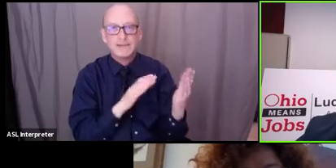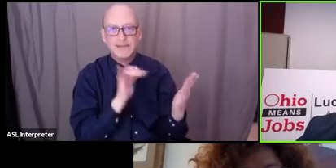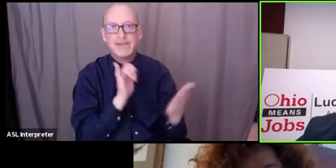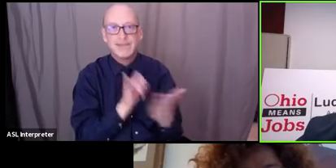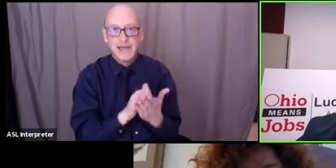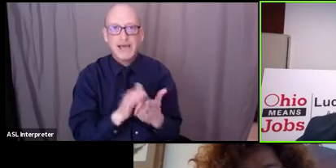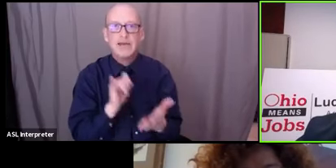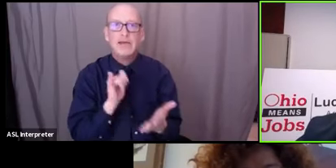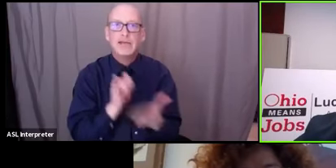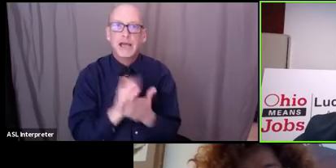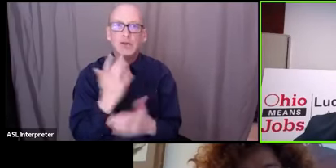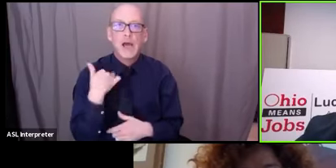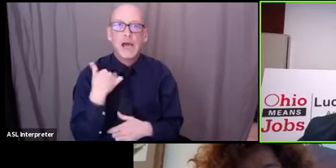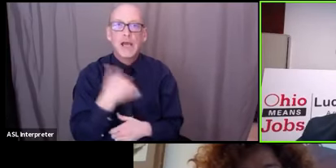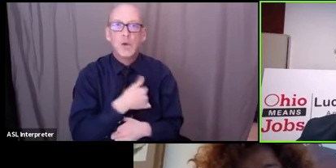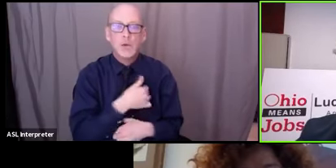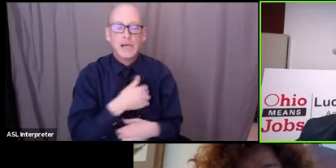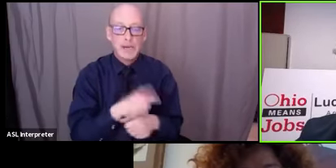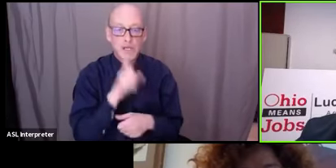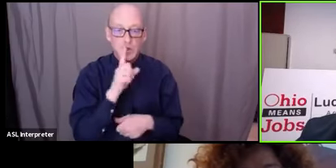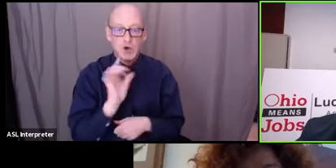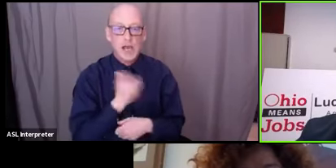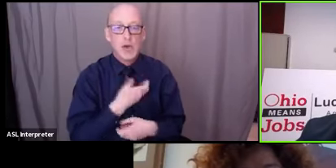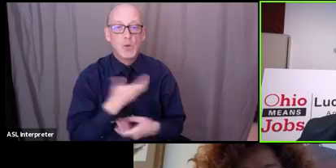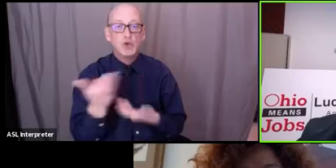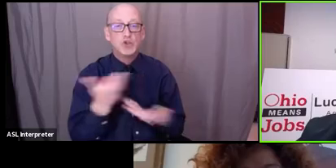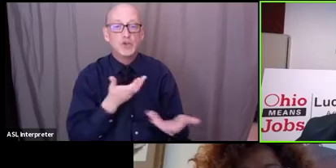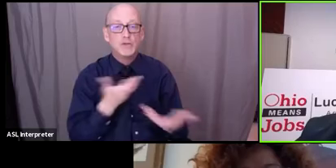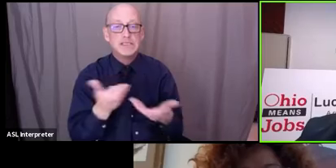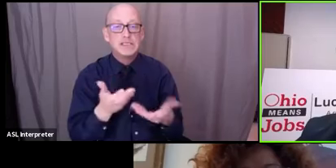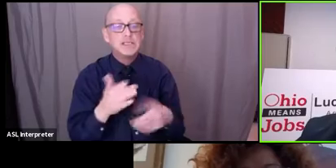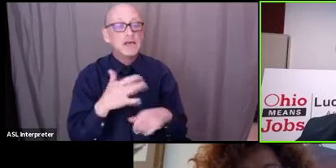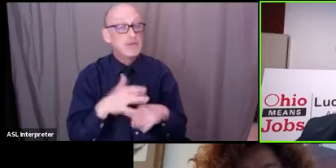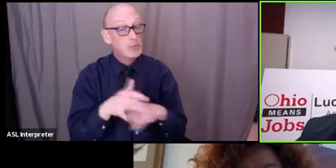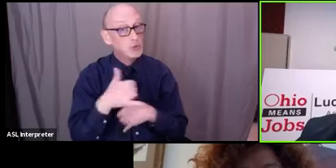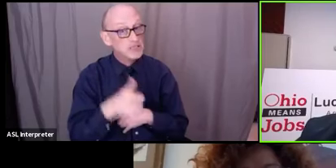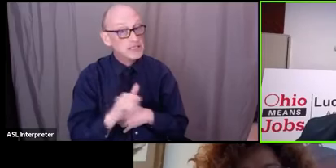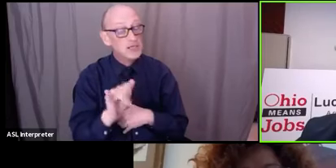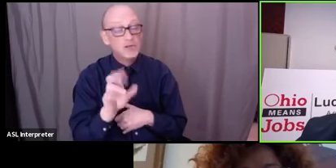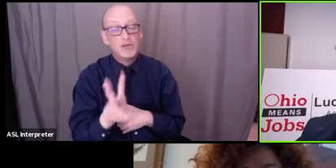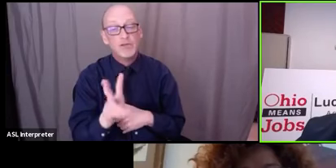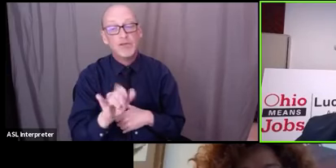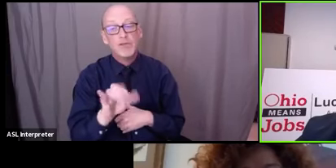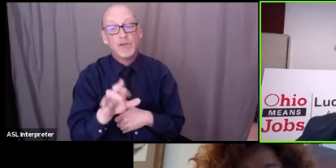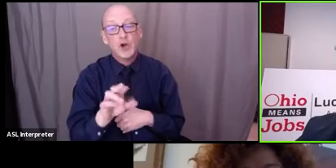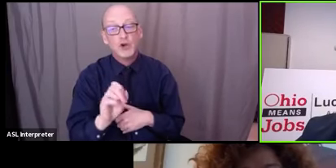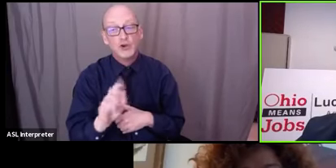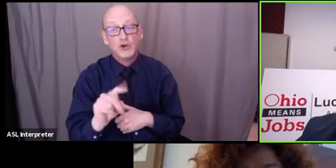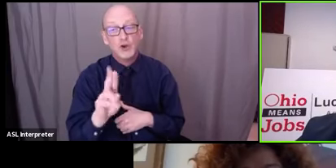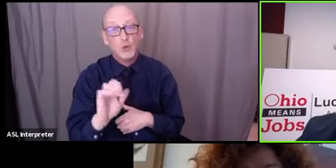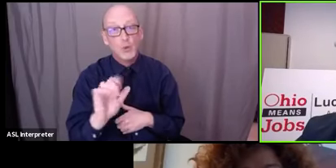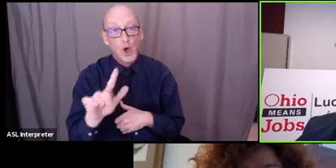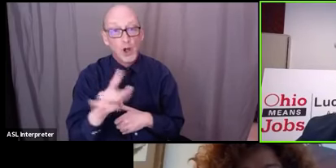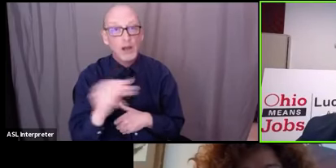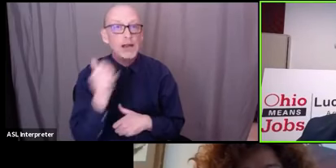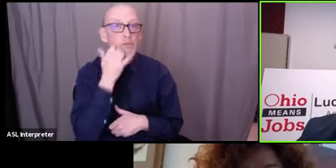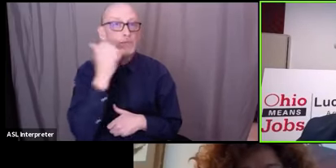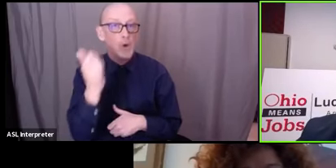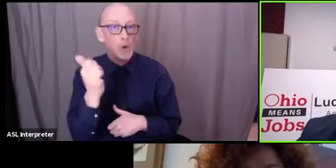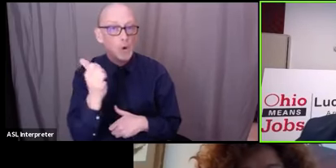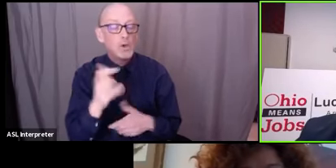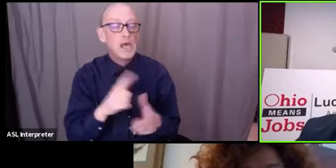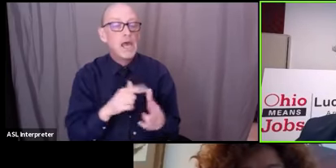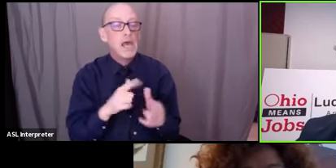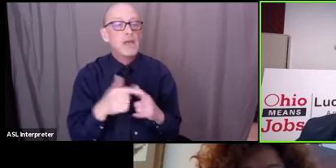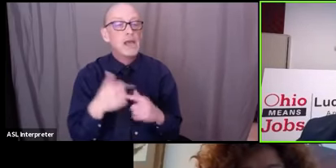we you know kept our services available by phone and virtually so we can still be that connector to the services to help them to navigate